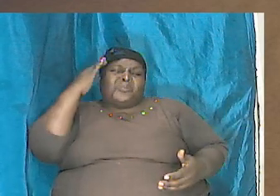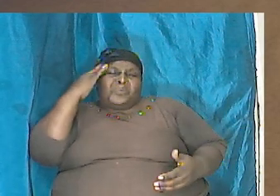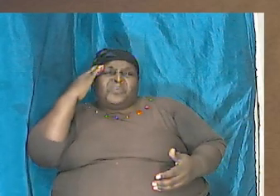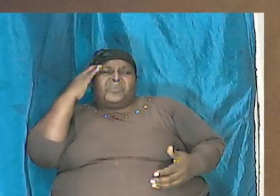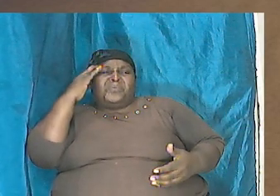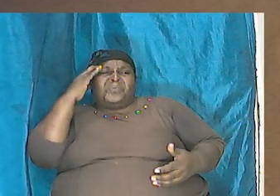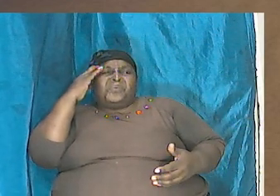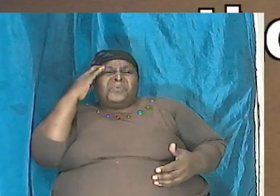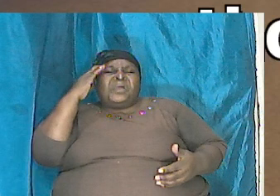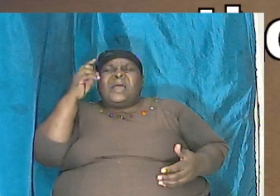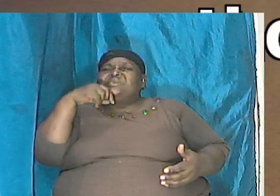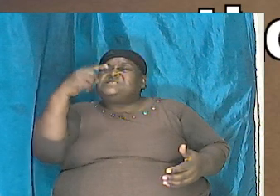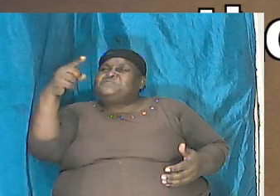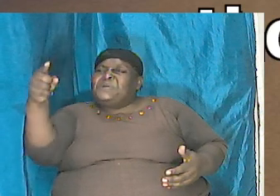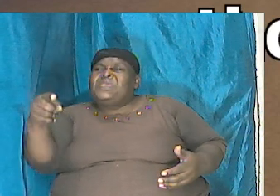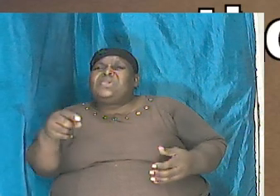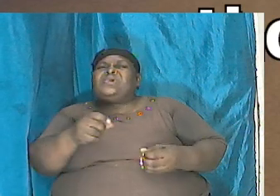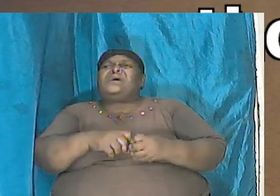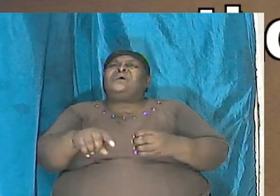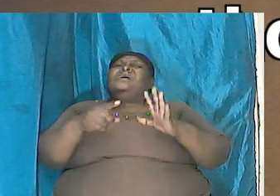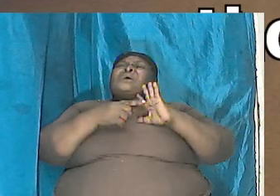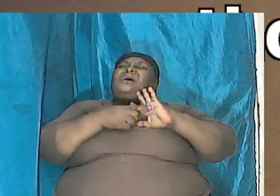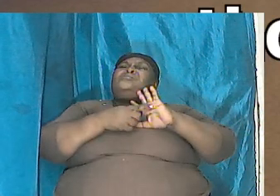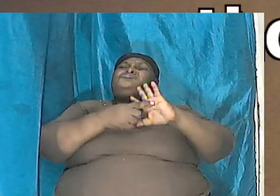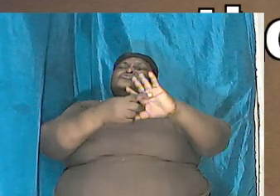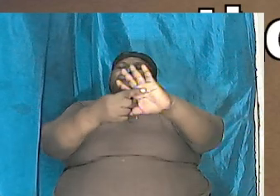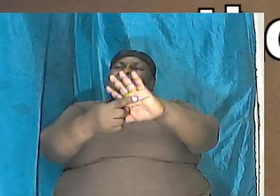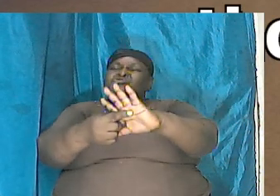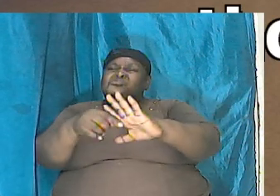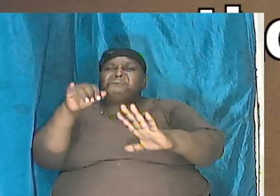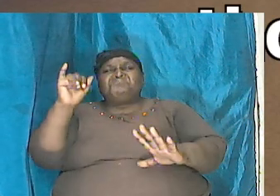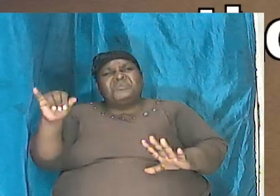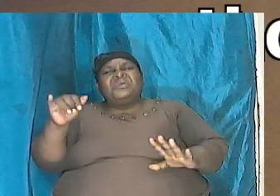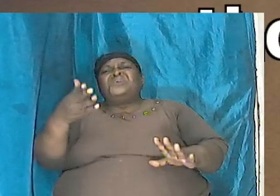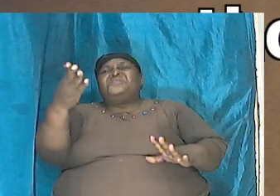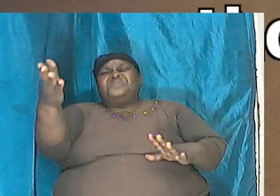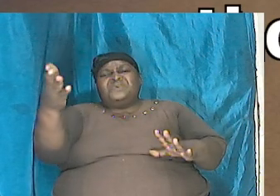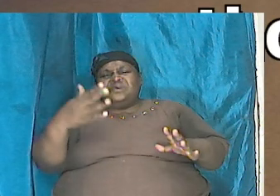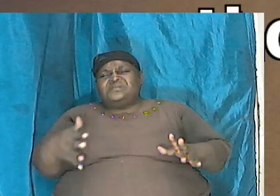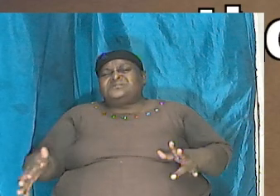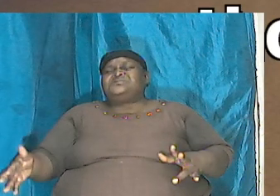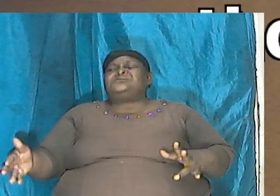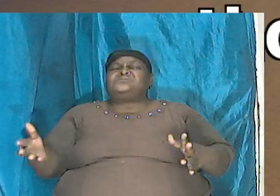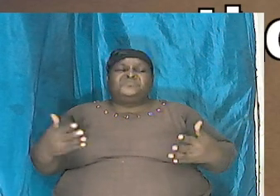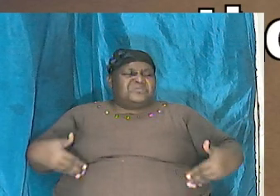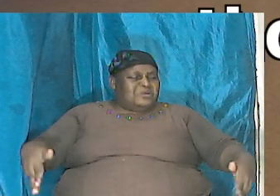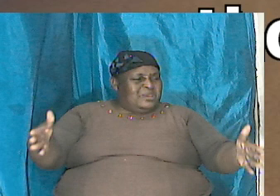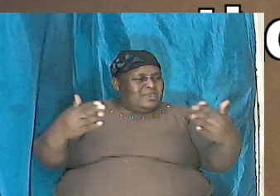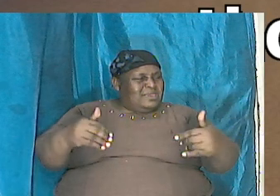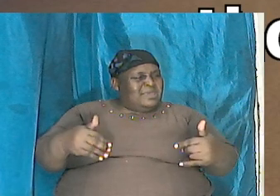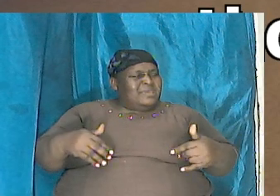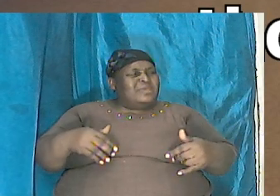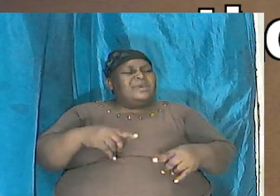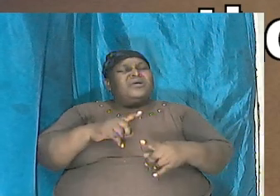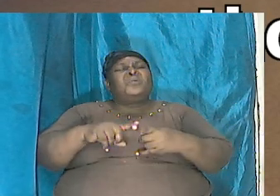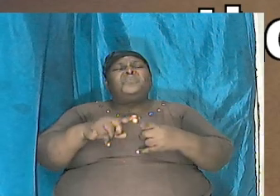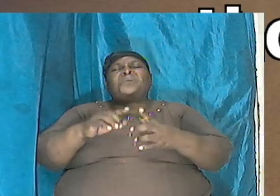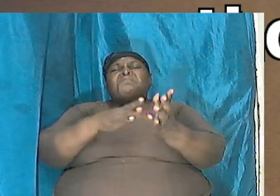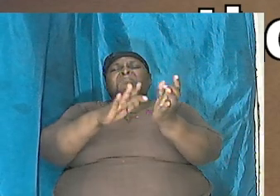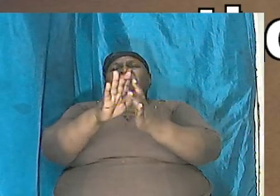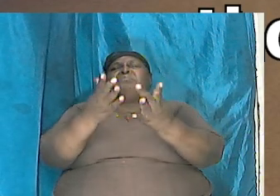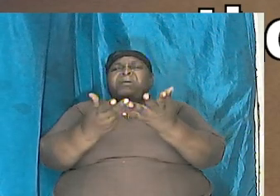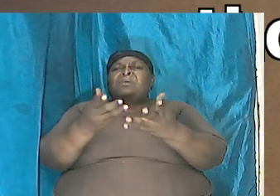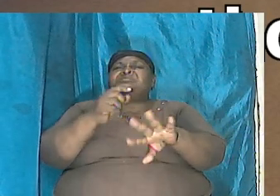and describes and shows that these things were here during bible times